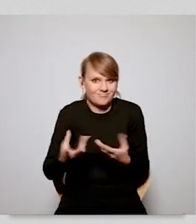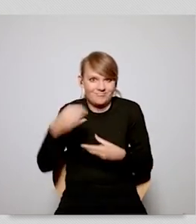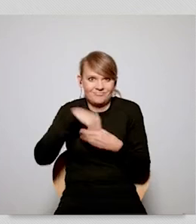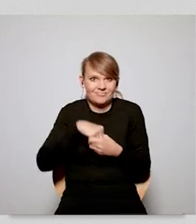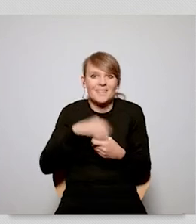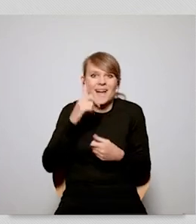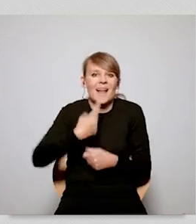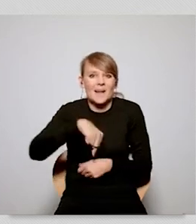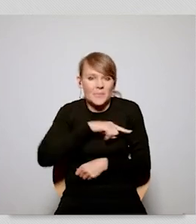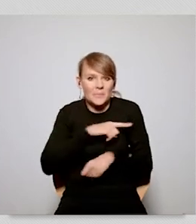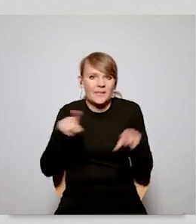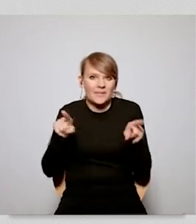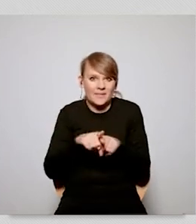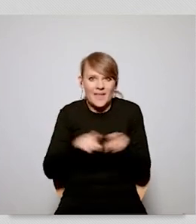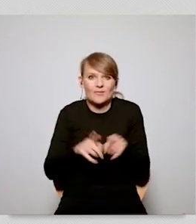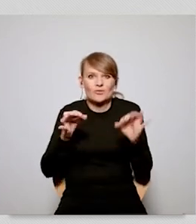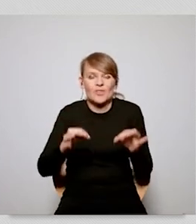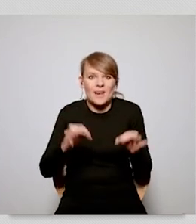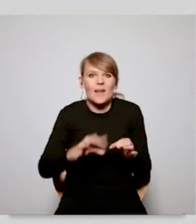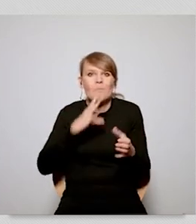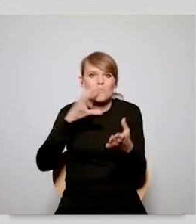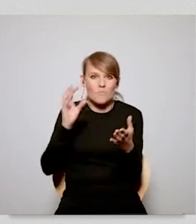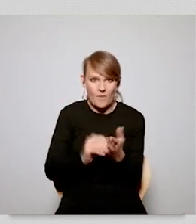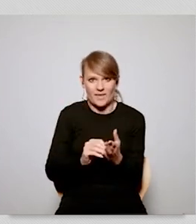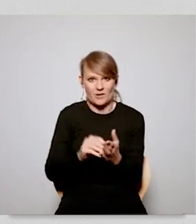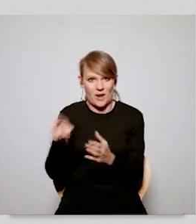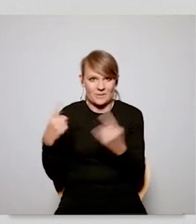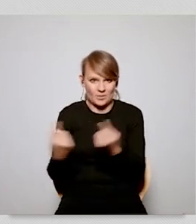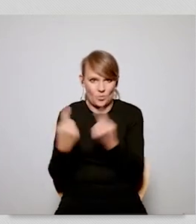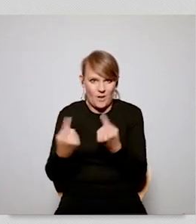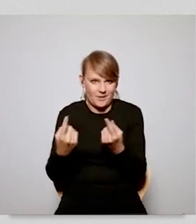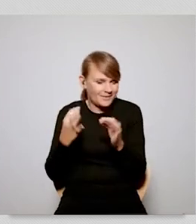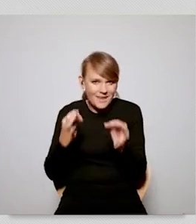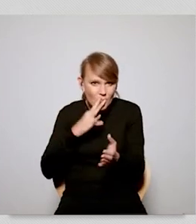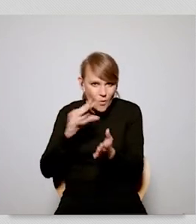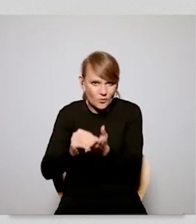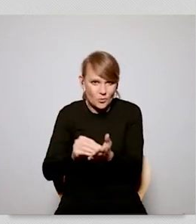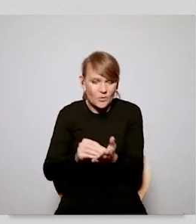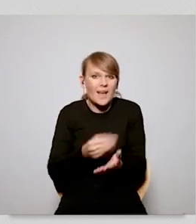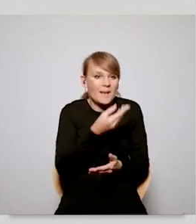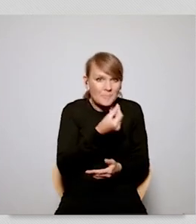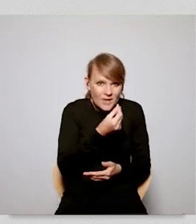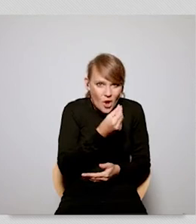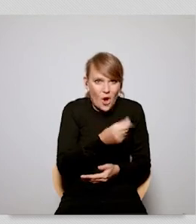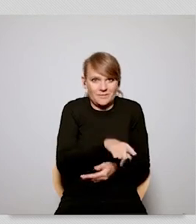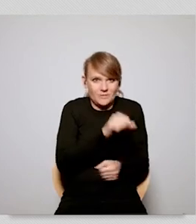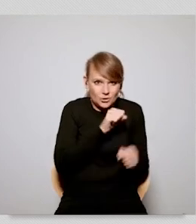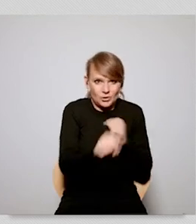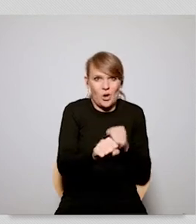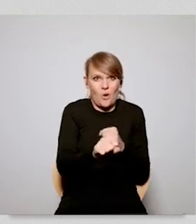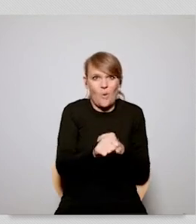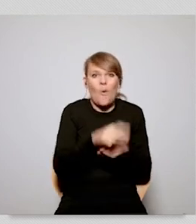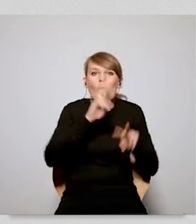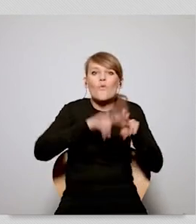agree but uh bearing these experiences in mind it is strange that we are afraid of the same